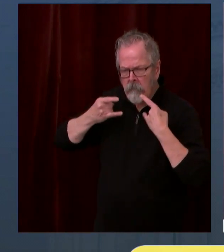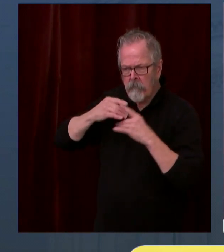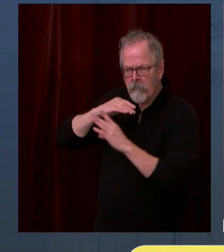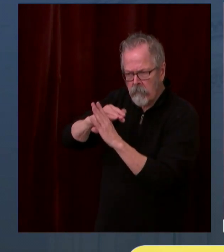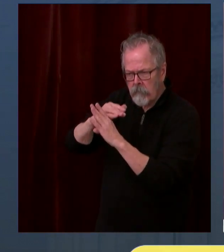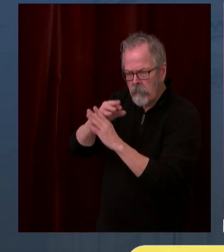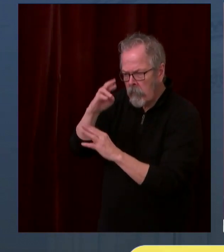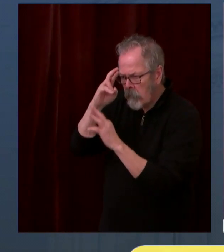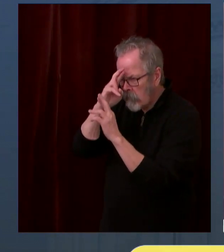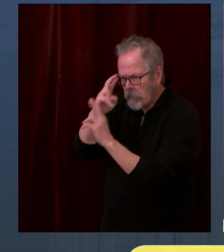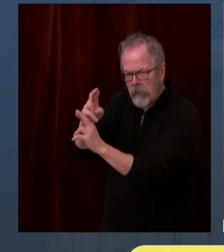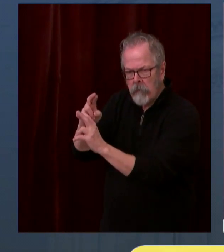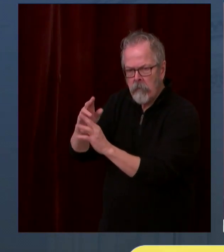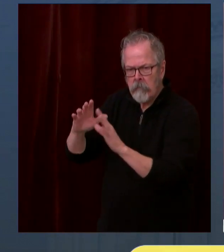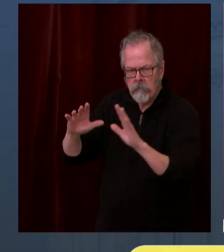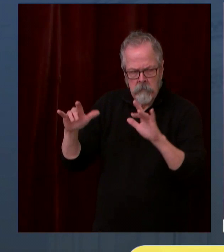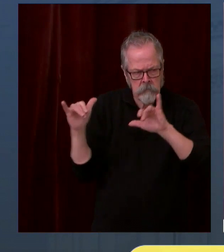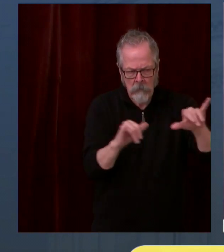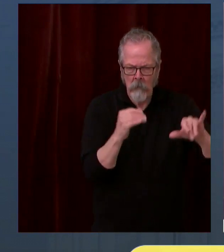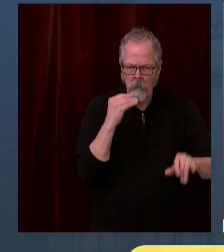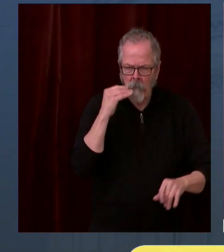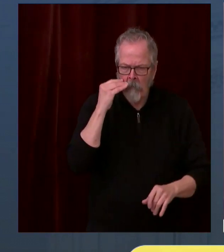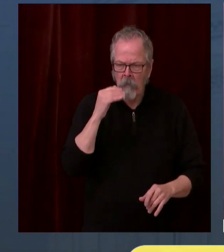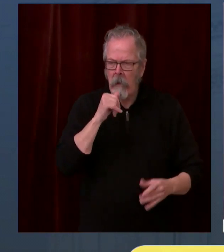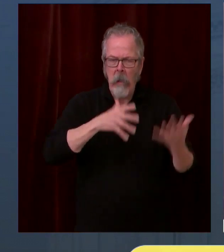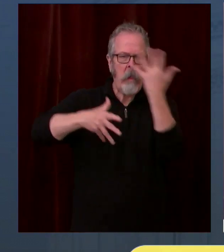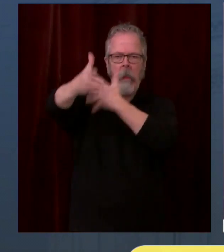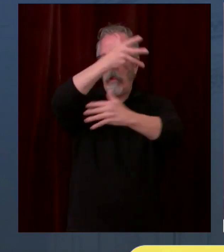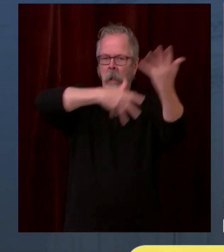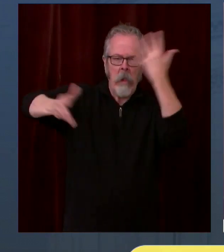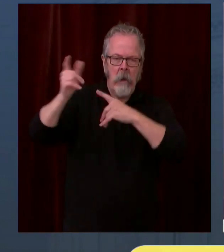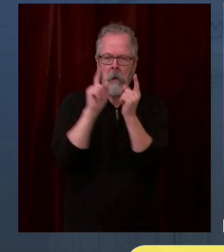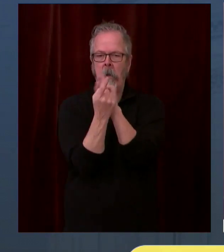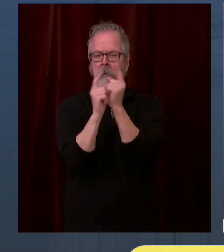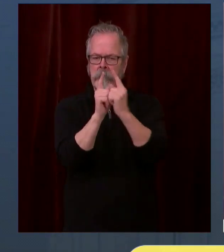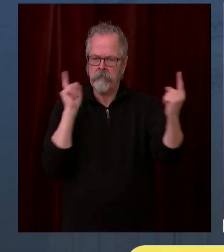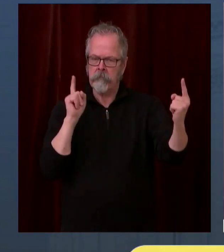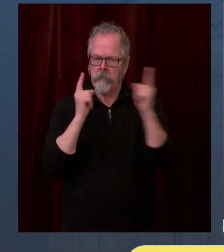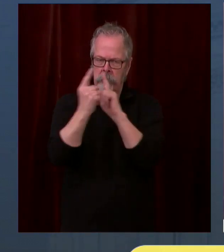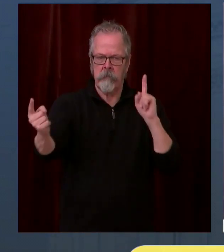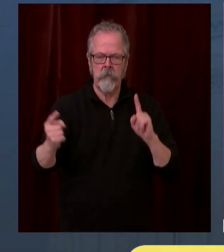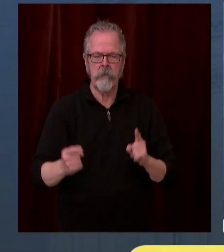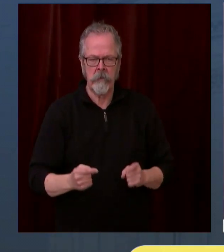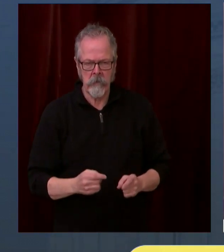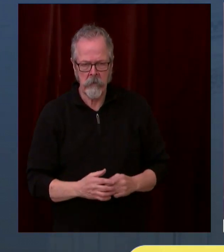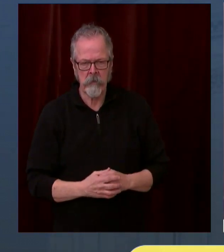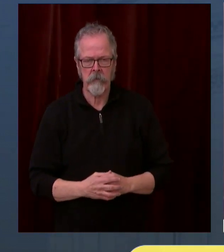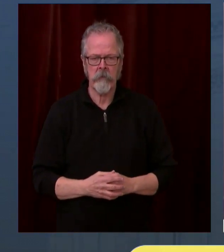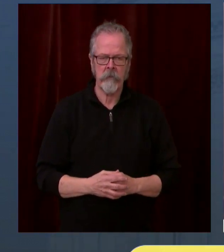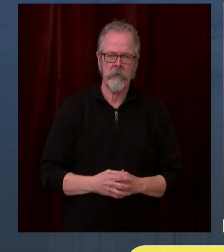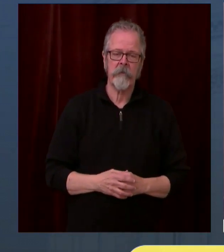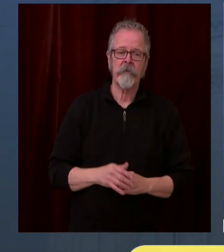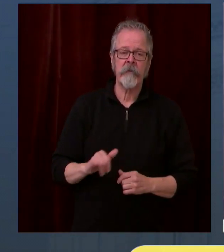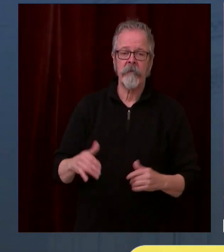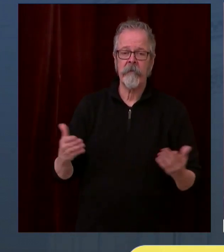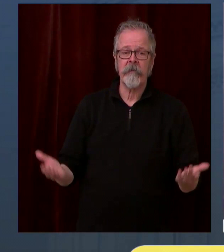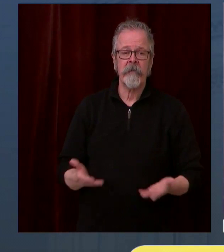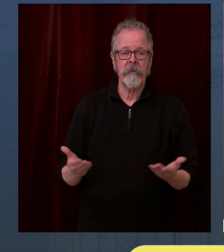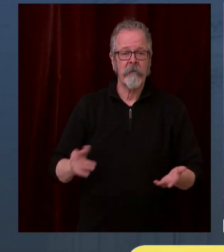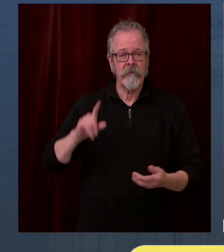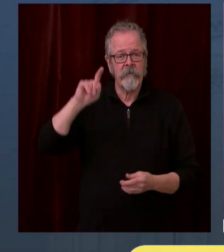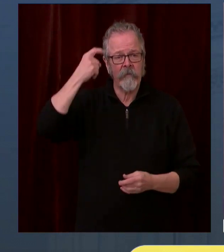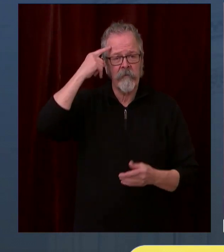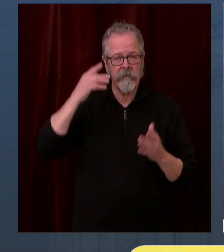help all of us achieve the goal of getting to 45,000 vaccines daily. However, as